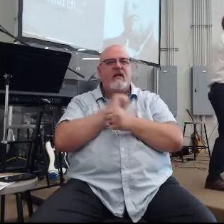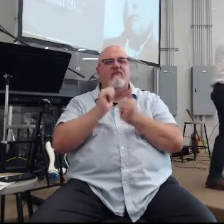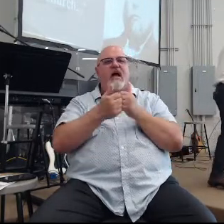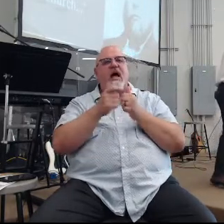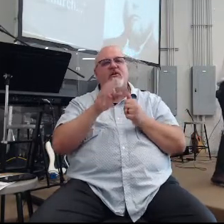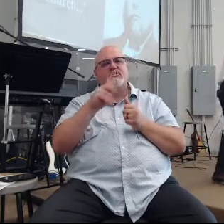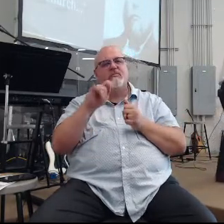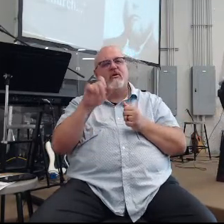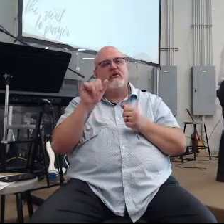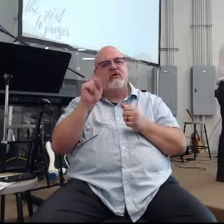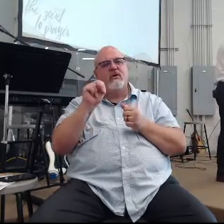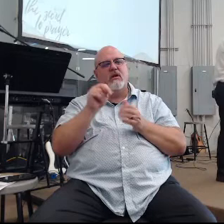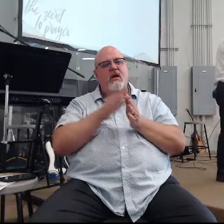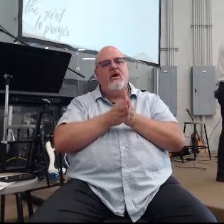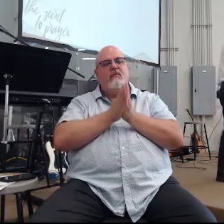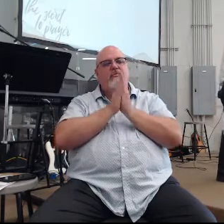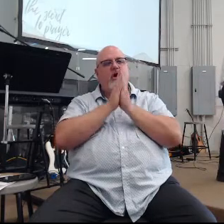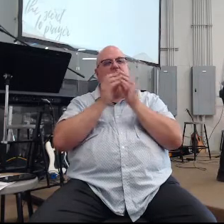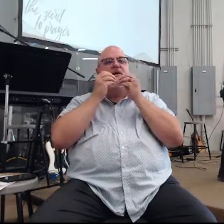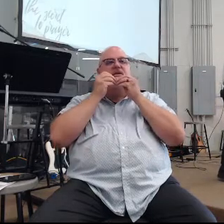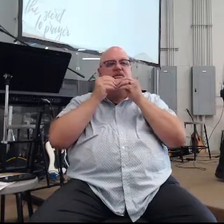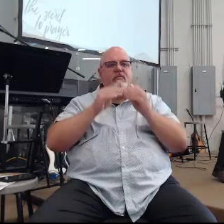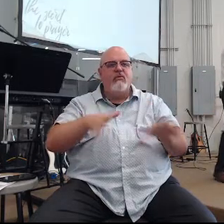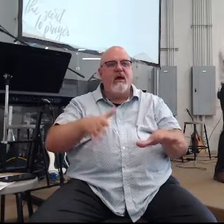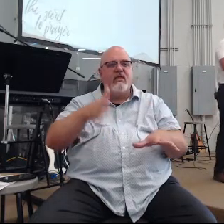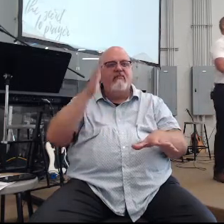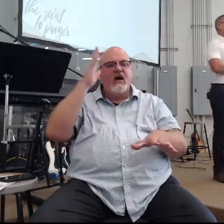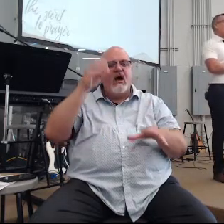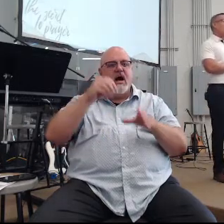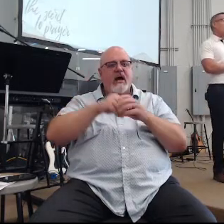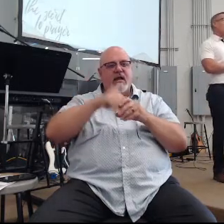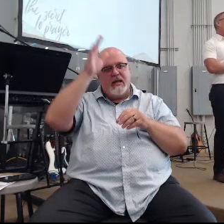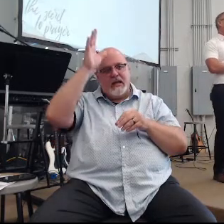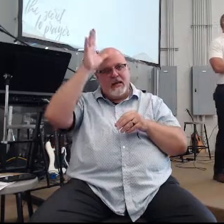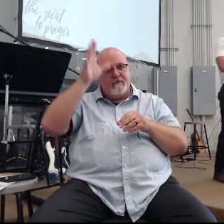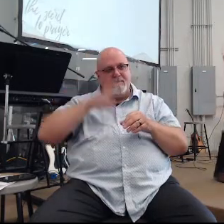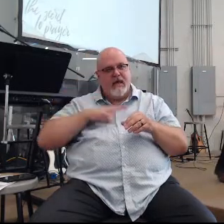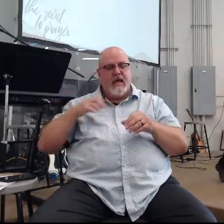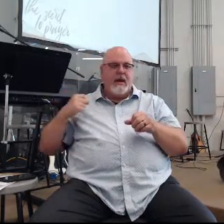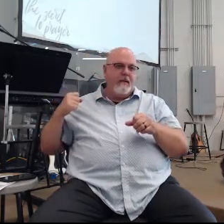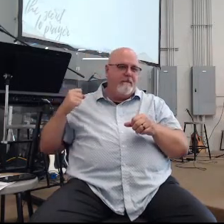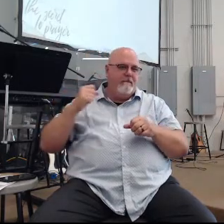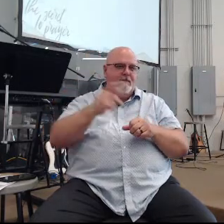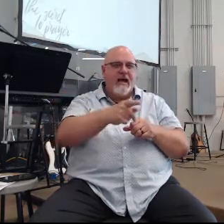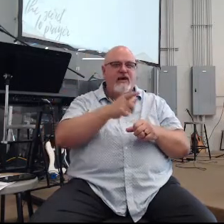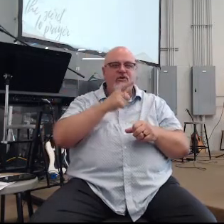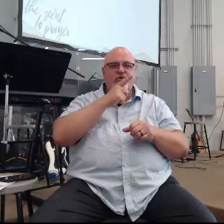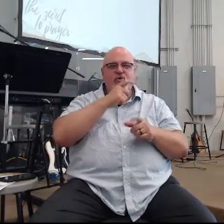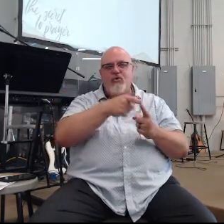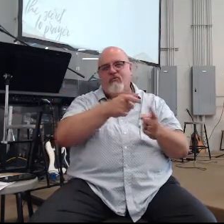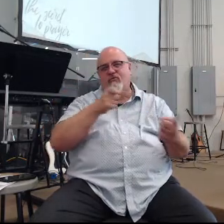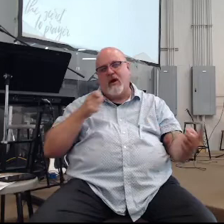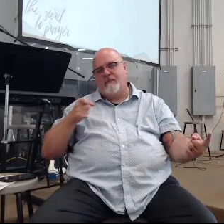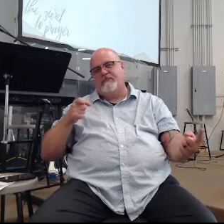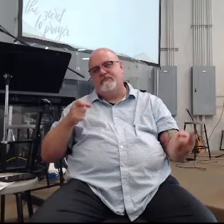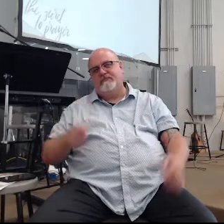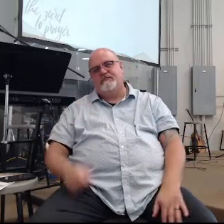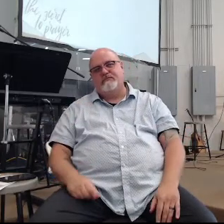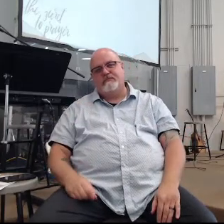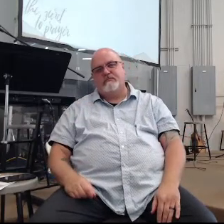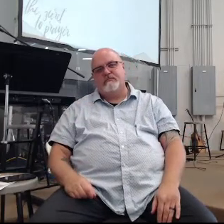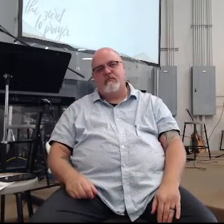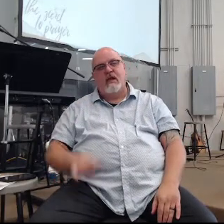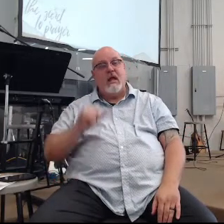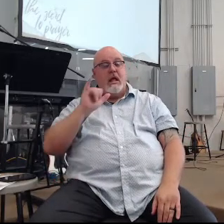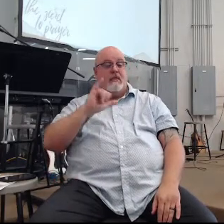it, prayer is the breath of God in man returning back to whom it came. So